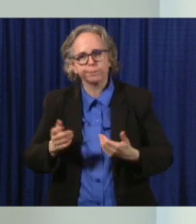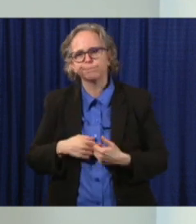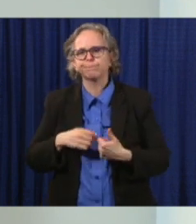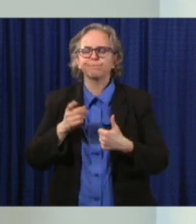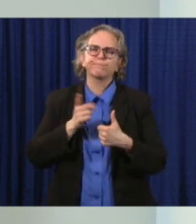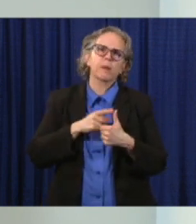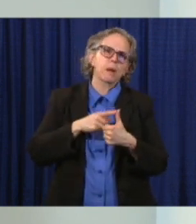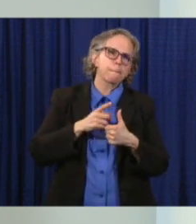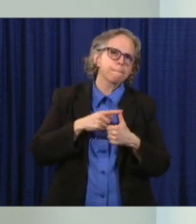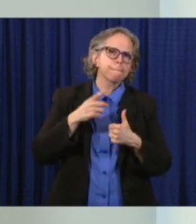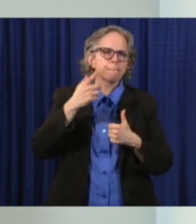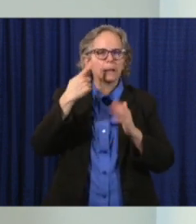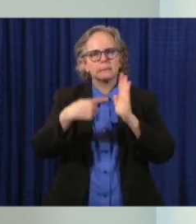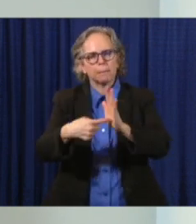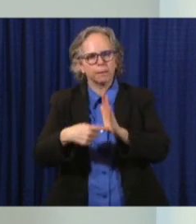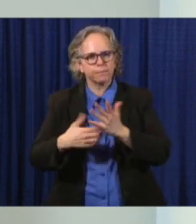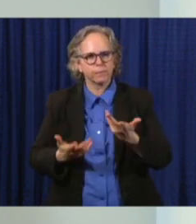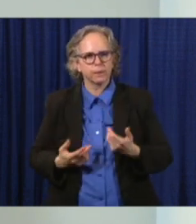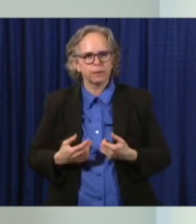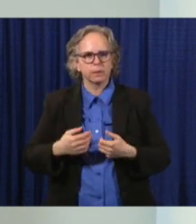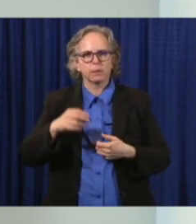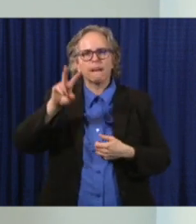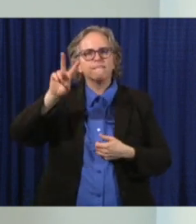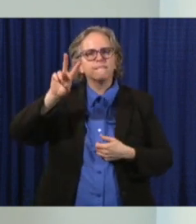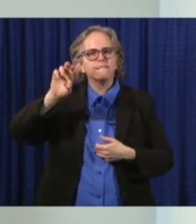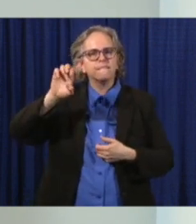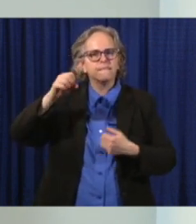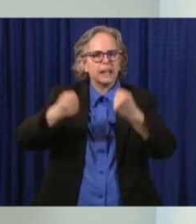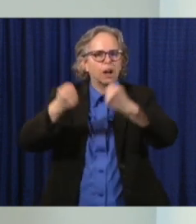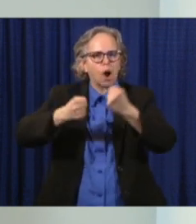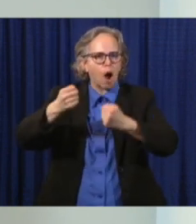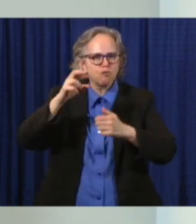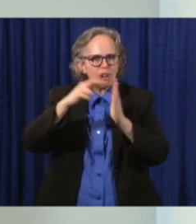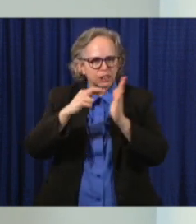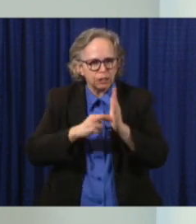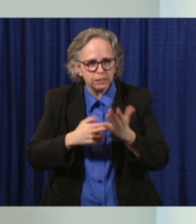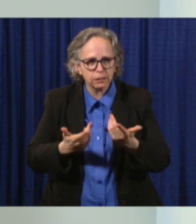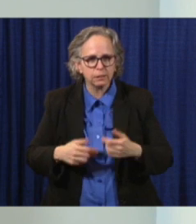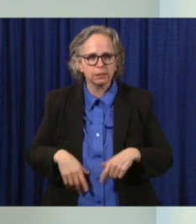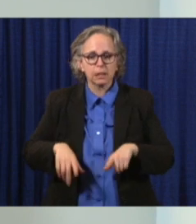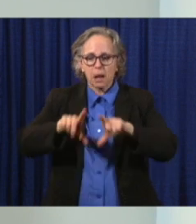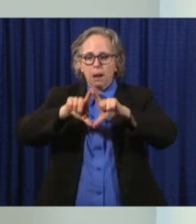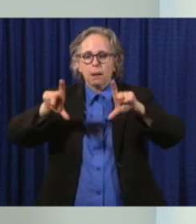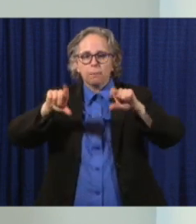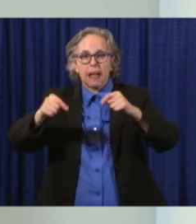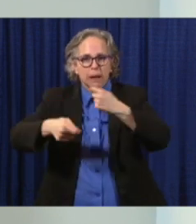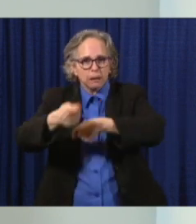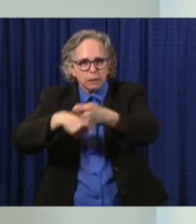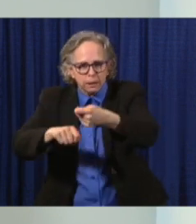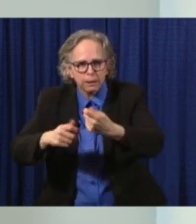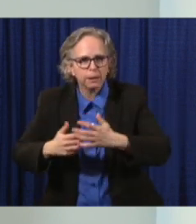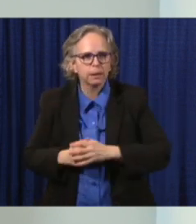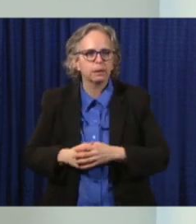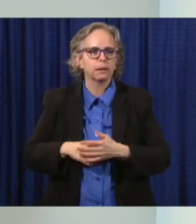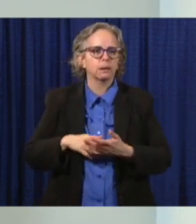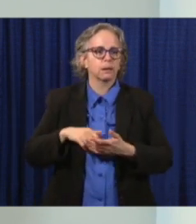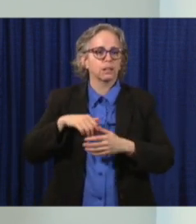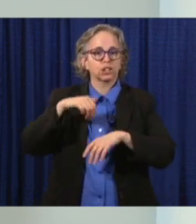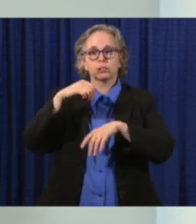things like vehicle registration, vehicle plate replacement, scheduling a driving test, updating your address,